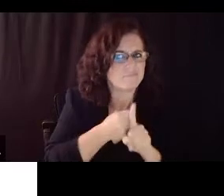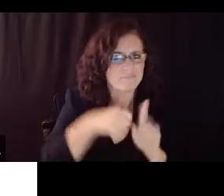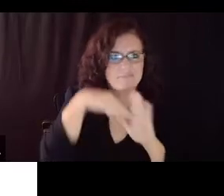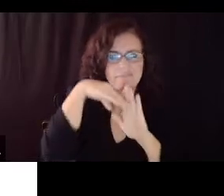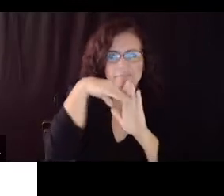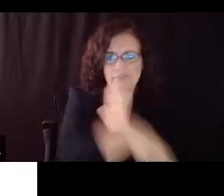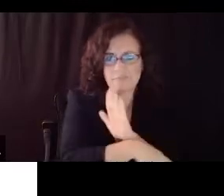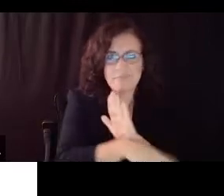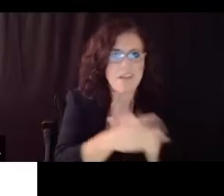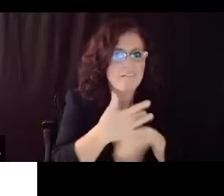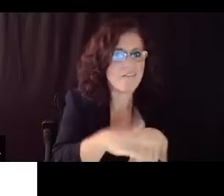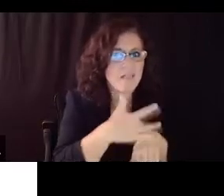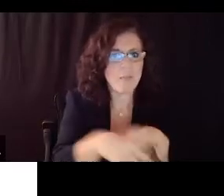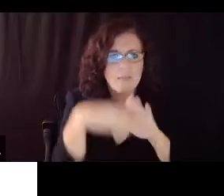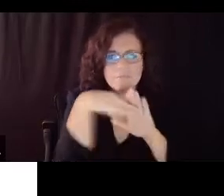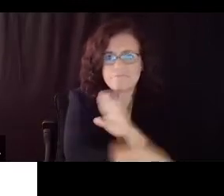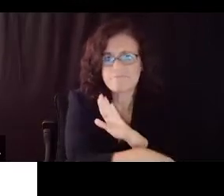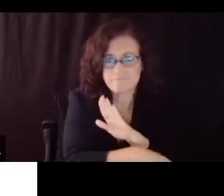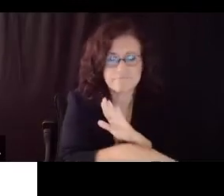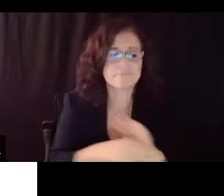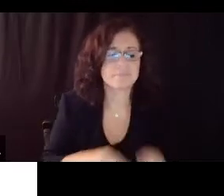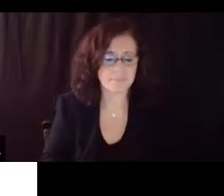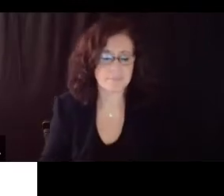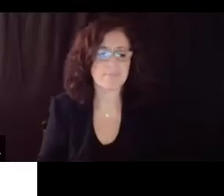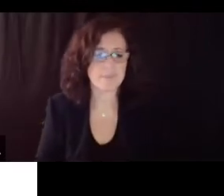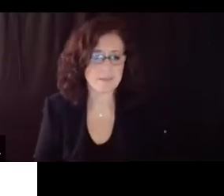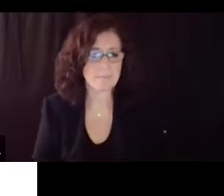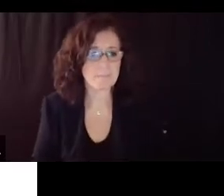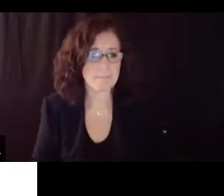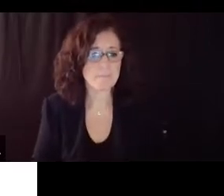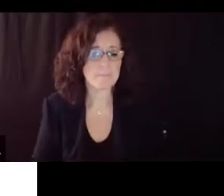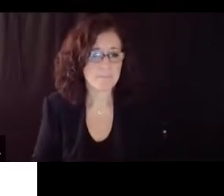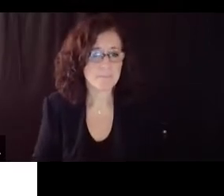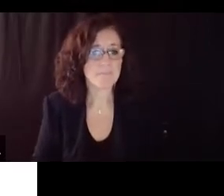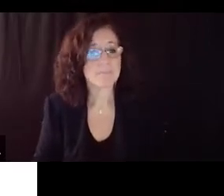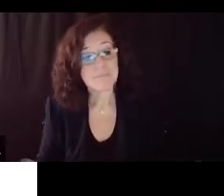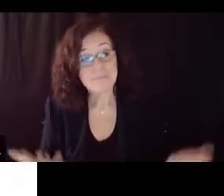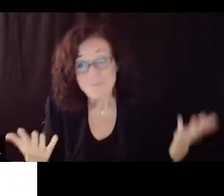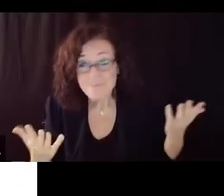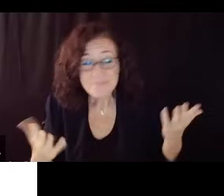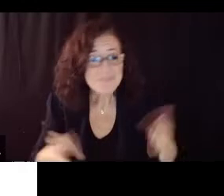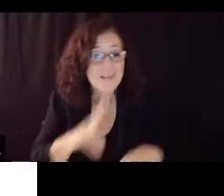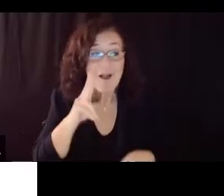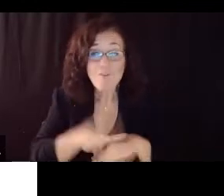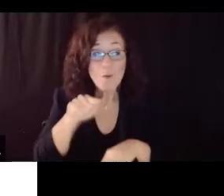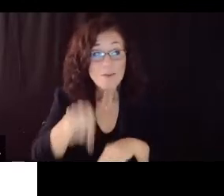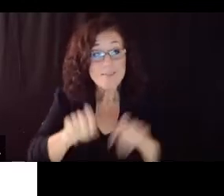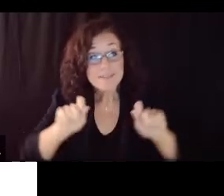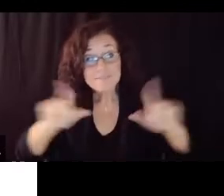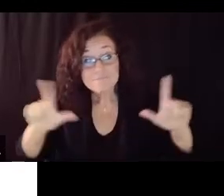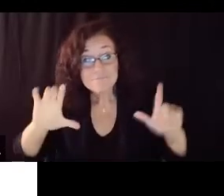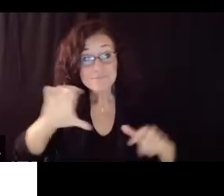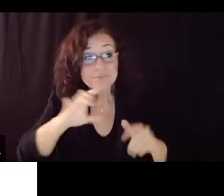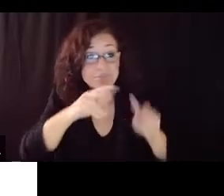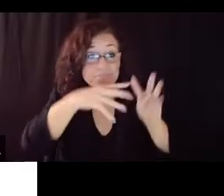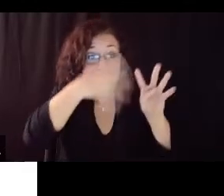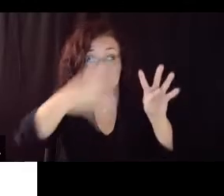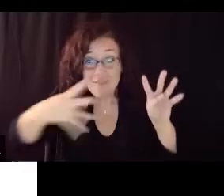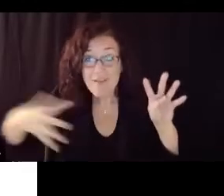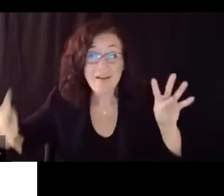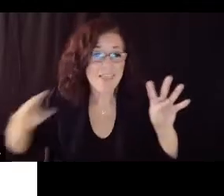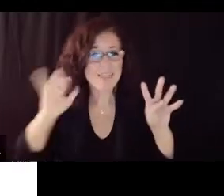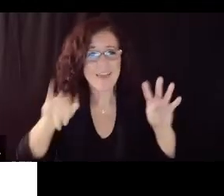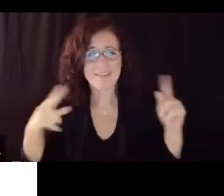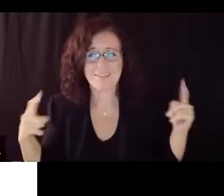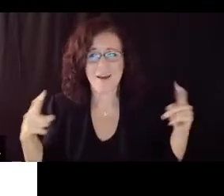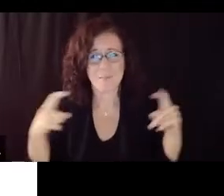now perhaps the last two weeks um and uh it's a complicated conversation I imagine we'll hear a lot more about it um based on just this information that